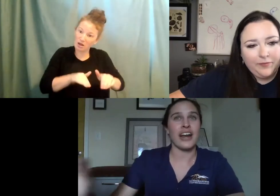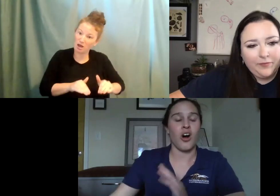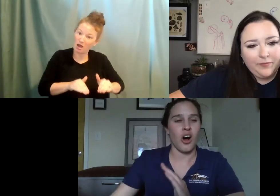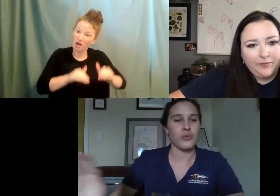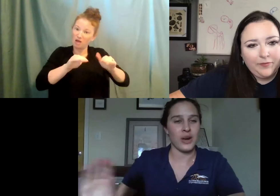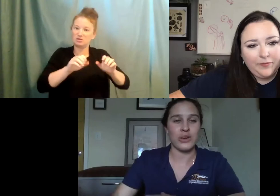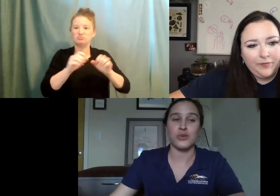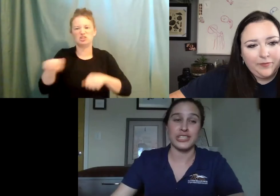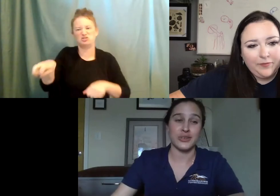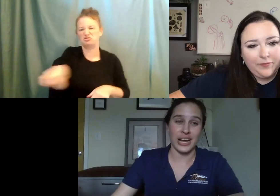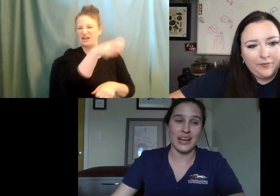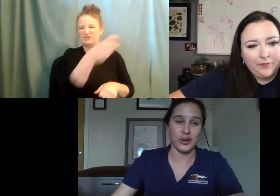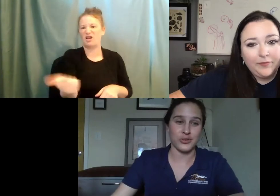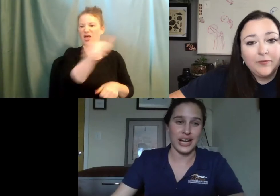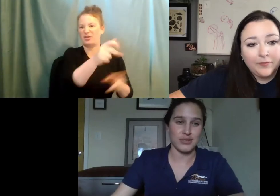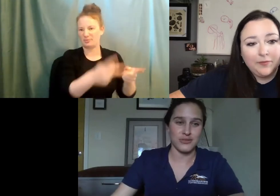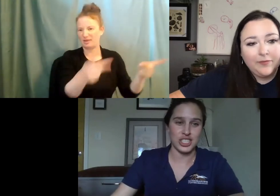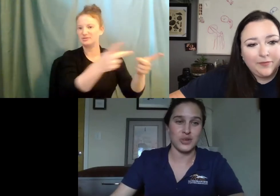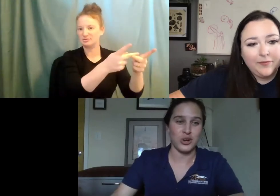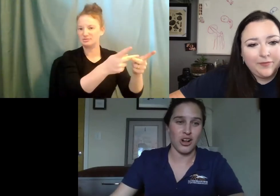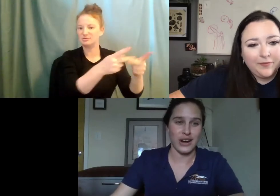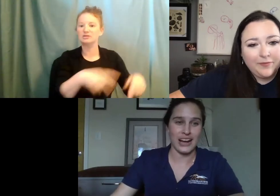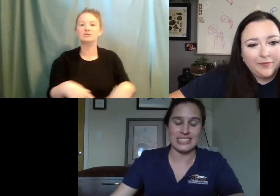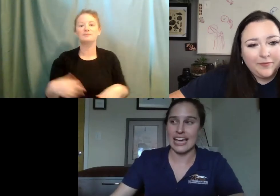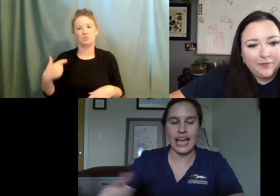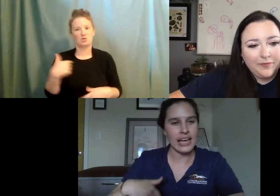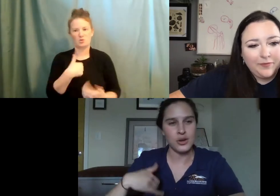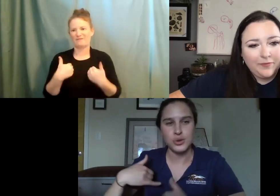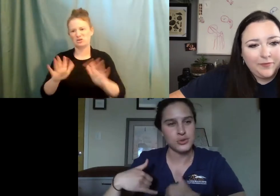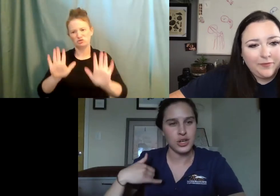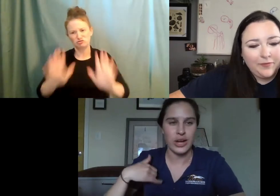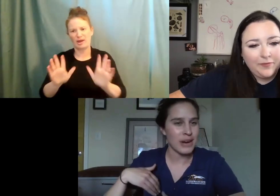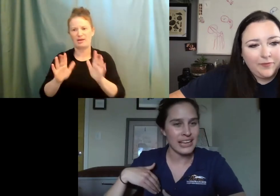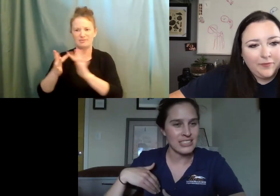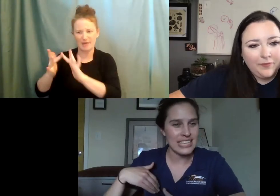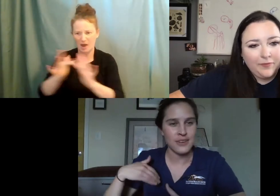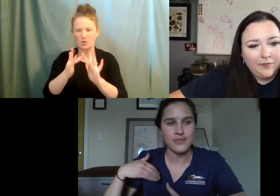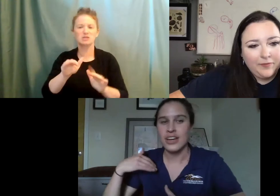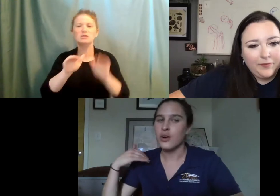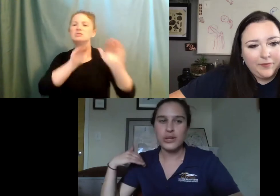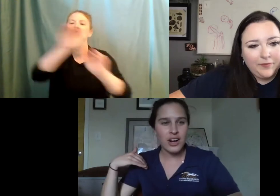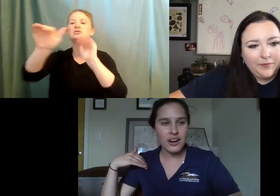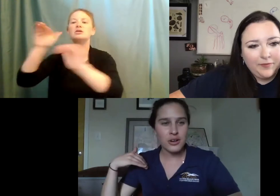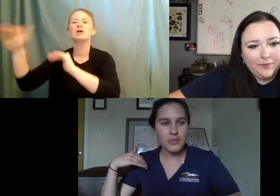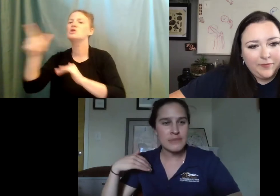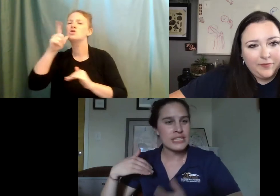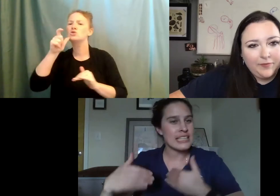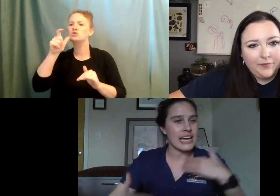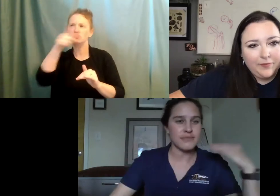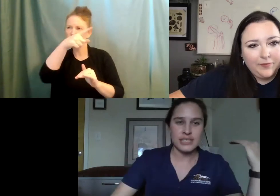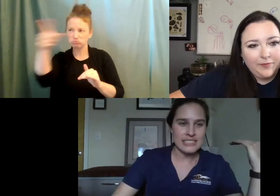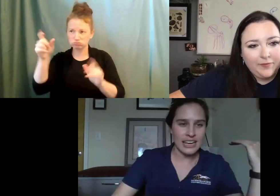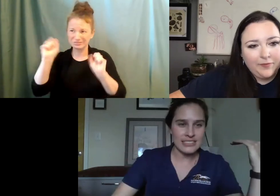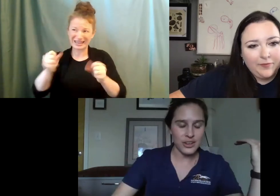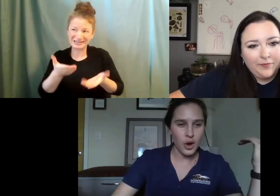we try to call around. We have a really great network of rehabbers in Virginia. We'll call around and say, Hey, who, you know, anybody else have river otter babies